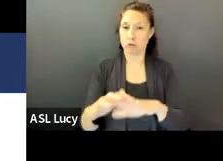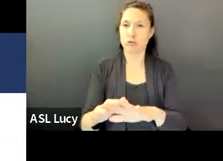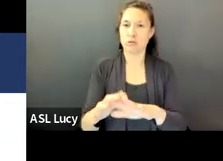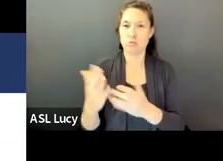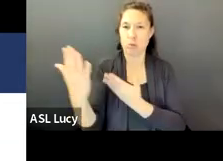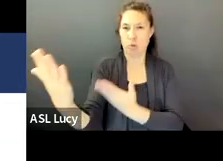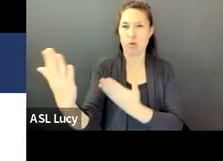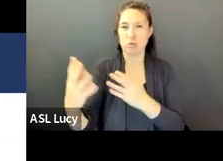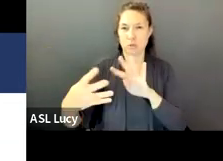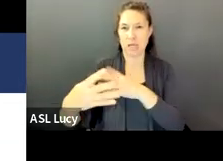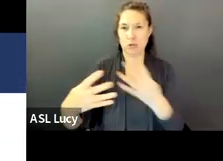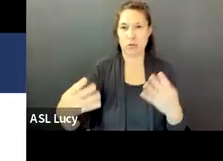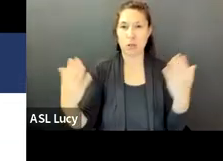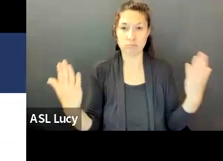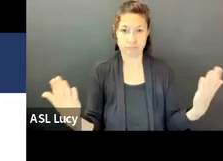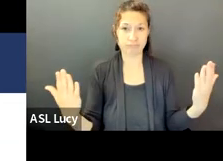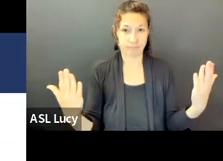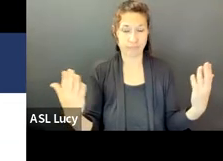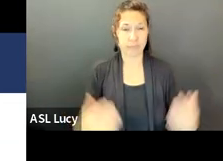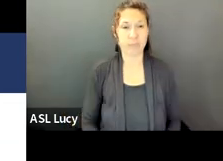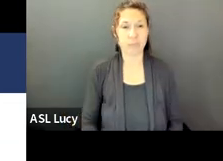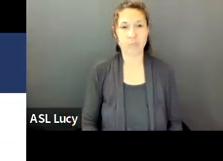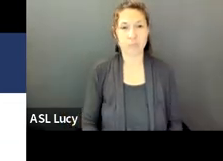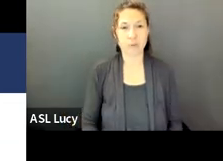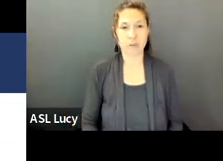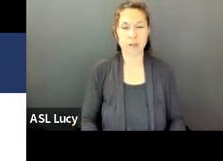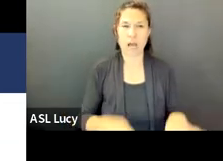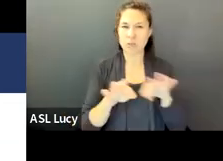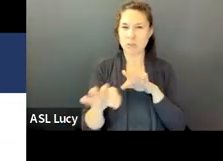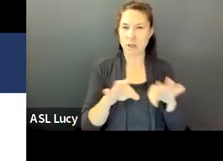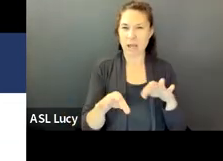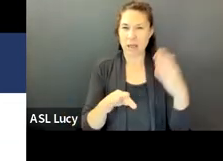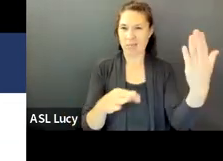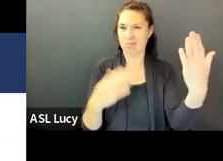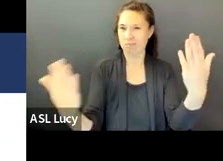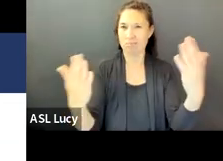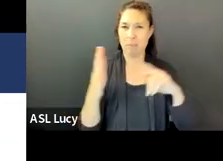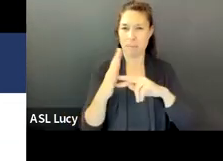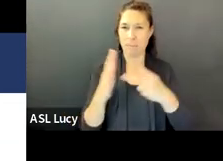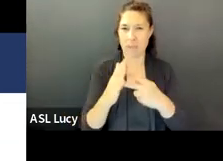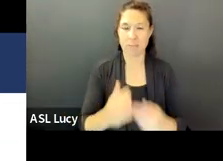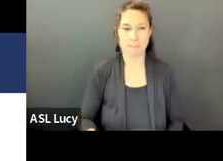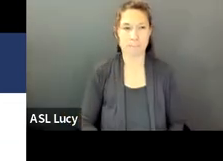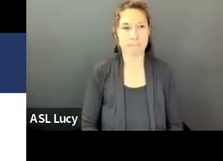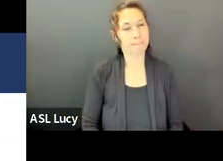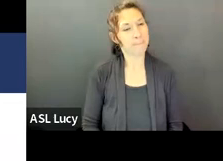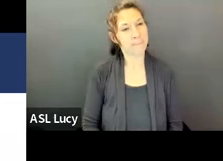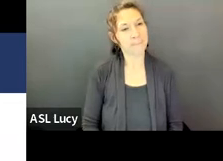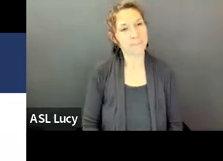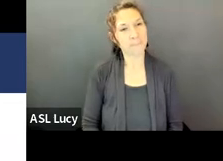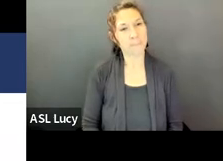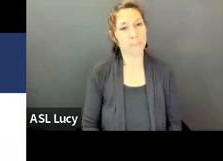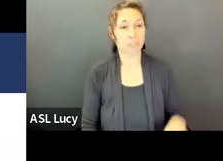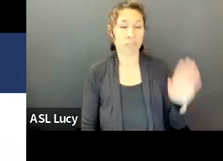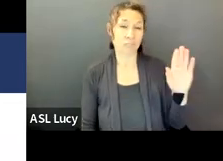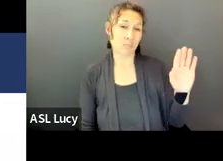I want to take a quick minute to explain what these two timelines mean. Based on the MSBA